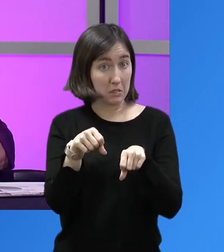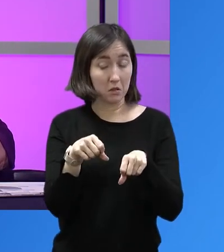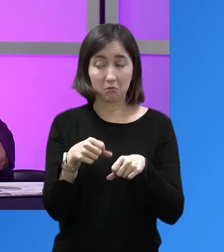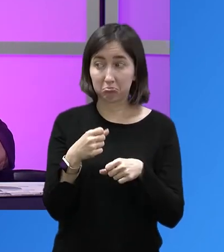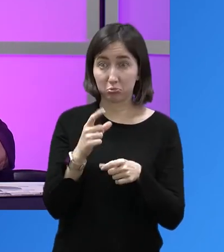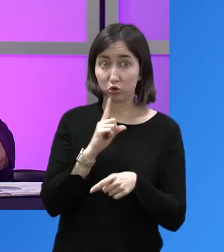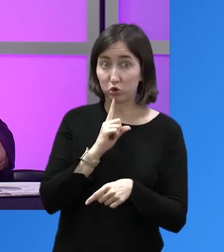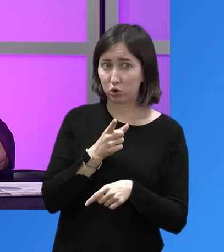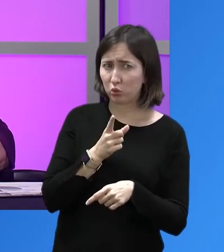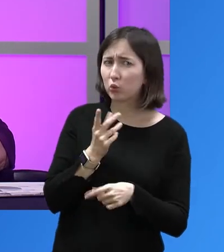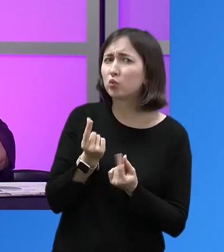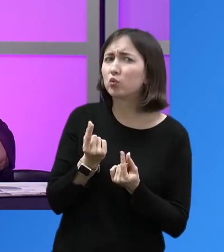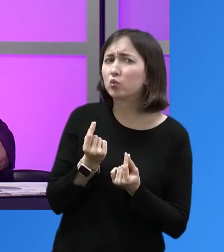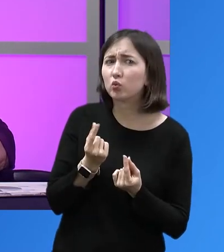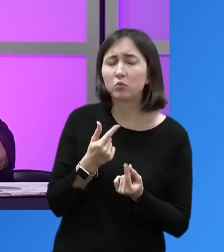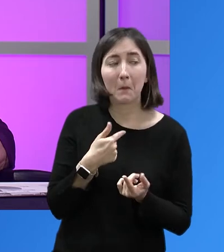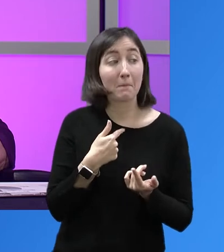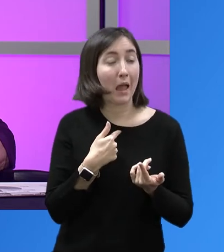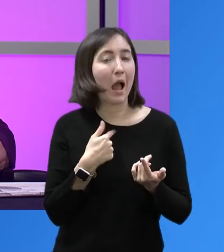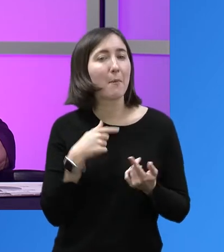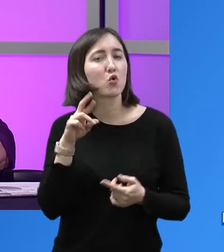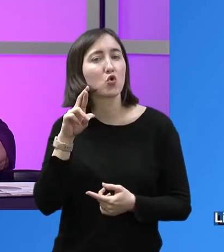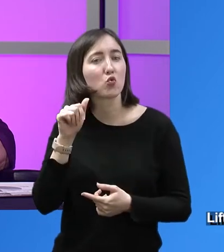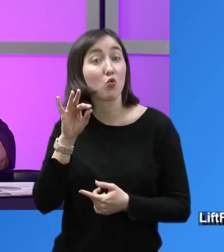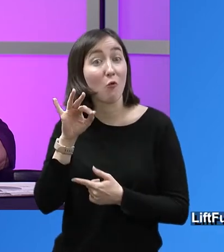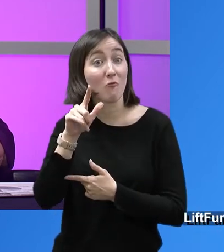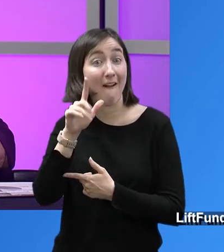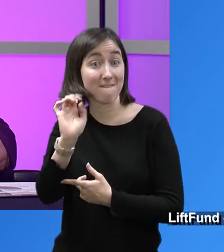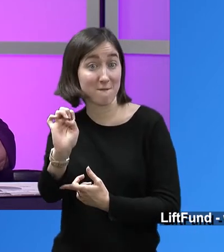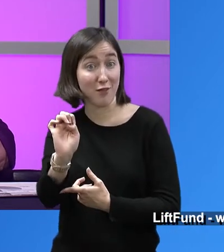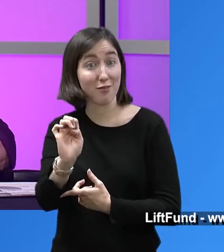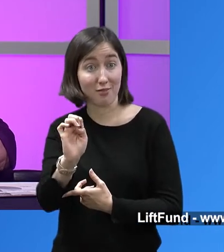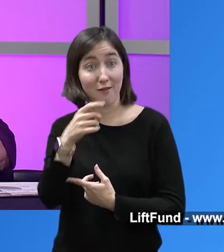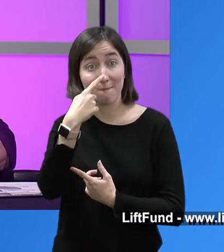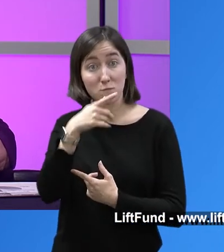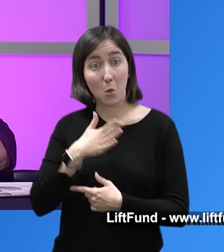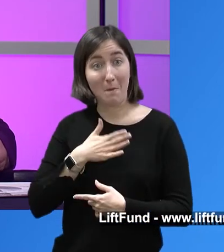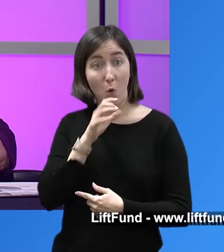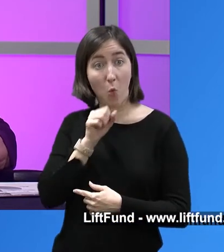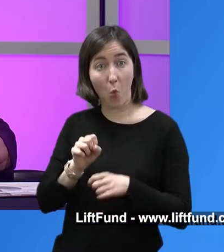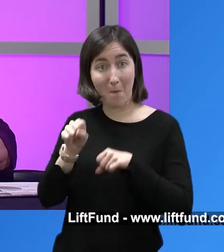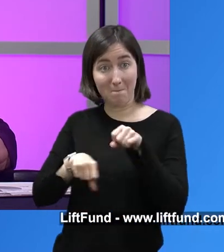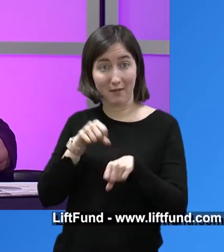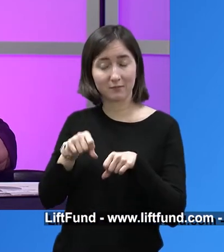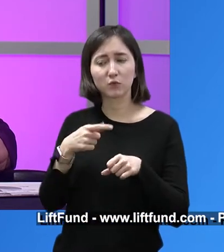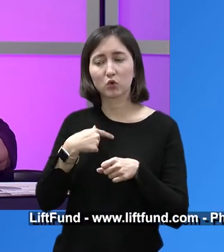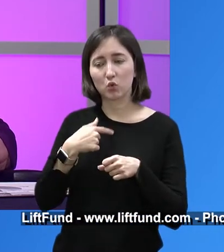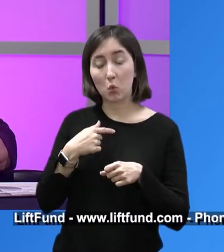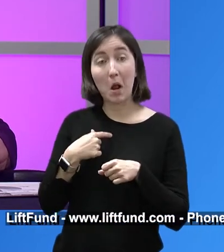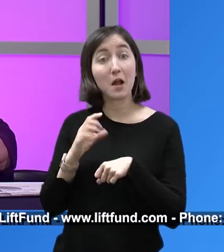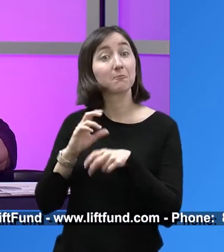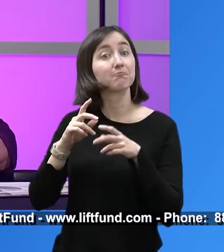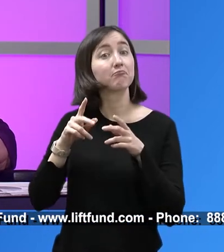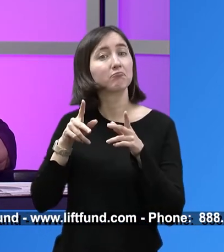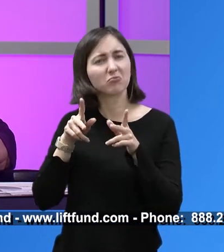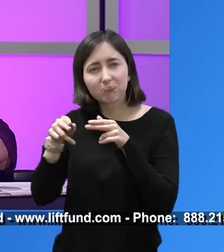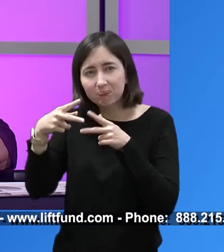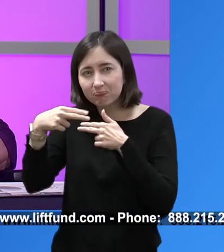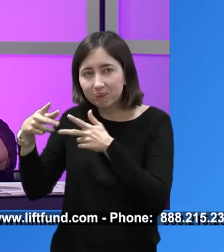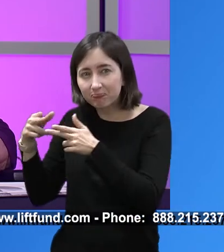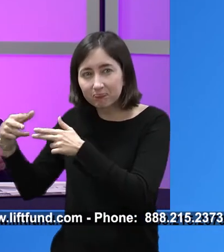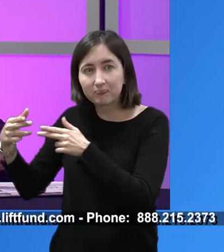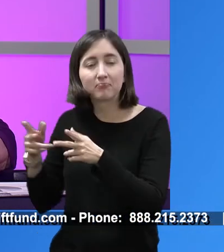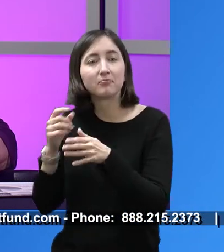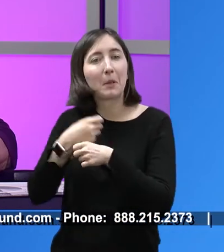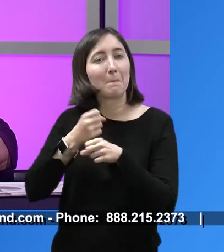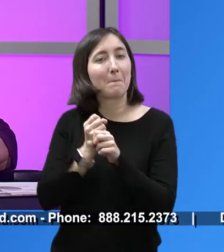some raffle tickets. And I went door to door in the neighborhood and sold the raffle tickets. My dad at that time was a bus driver